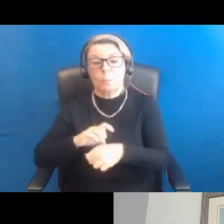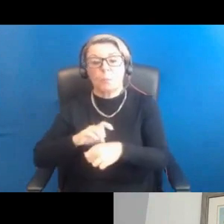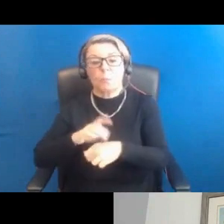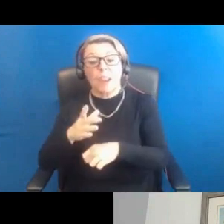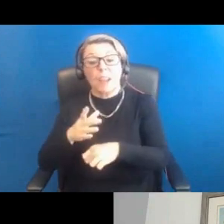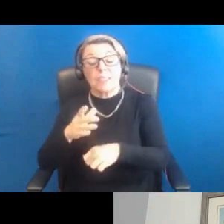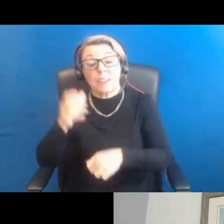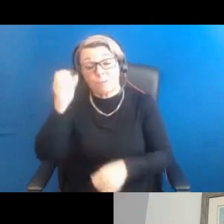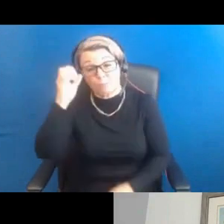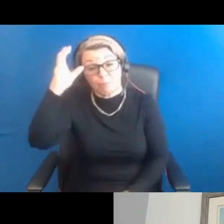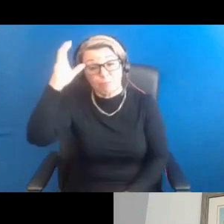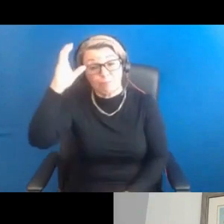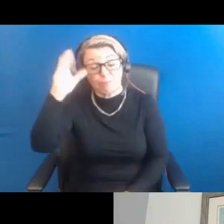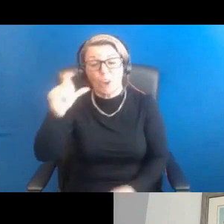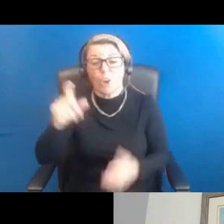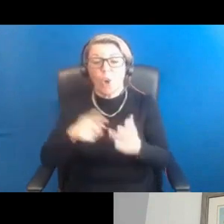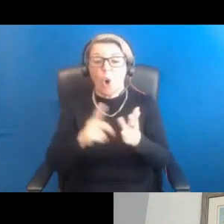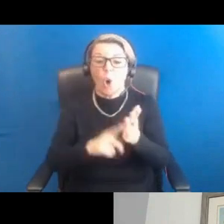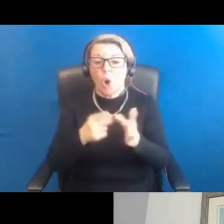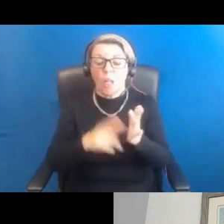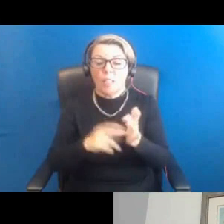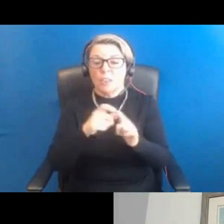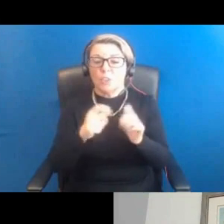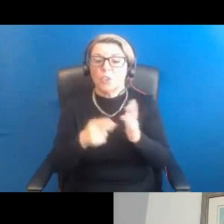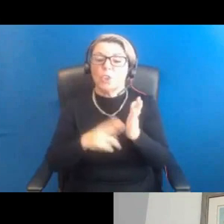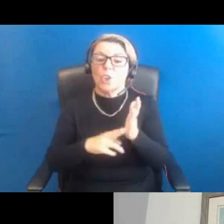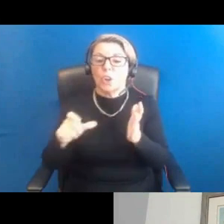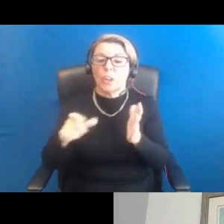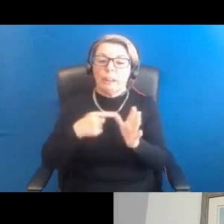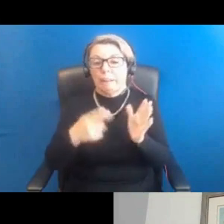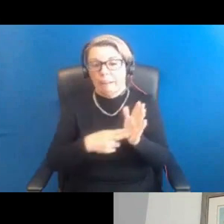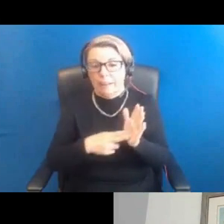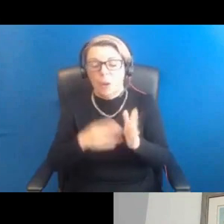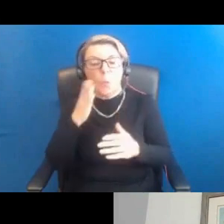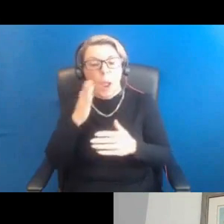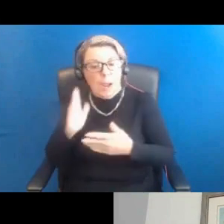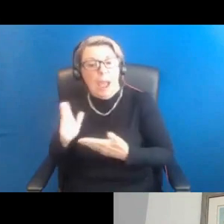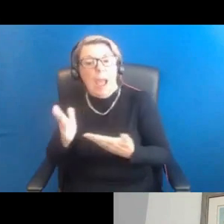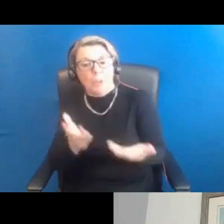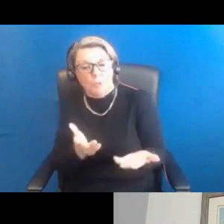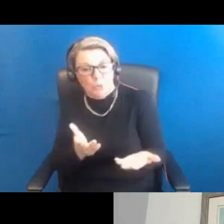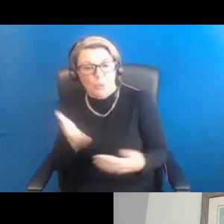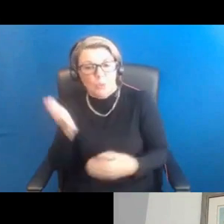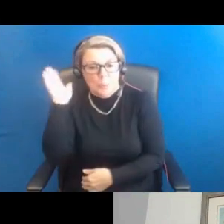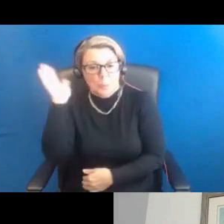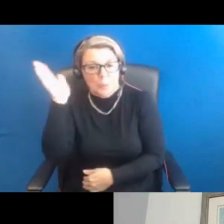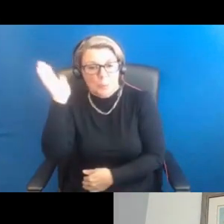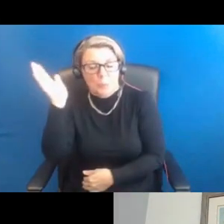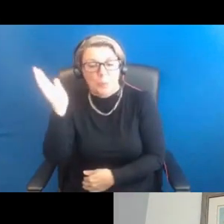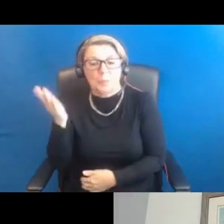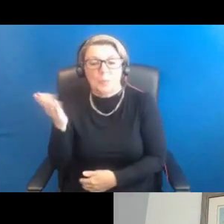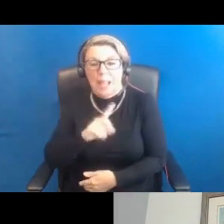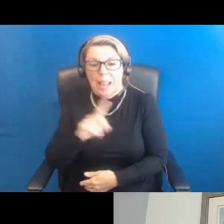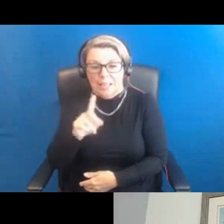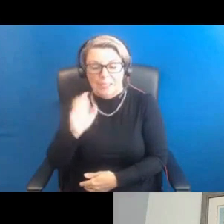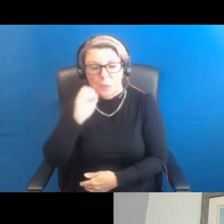from Edinburgh University. And I'll say a little bit more as I introduce our speakers later in the session. But we're pleased